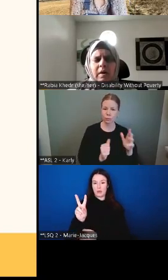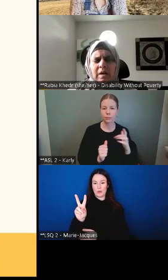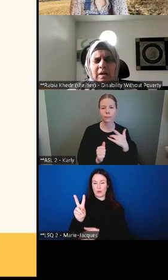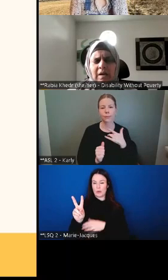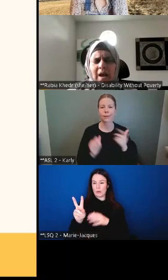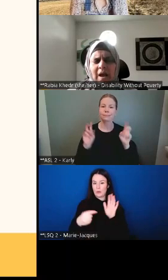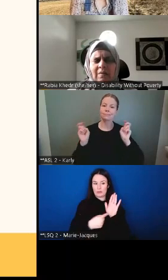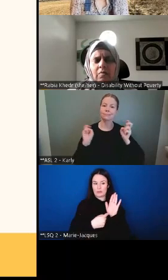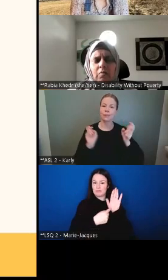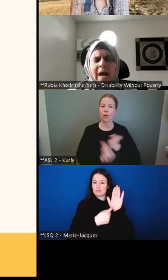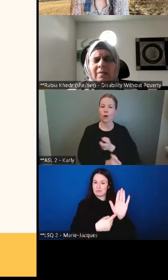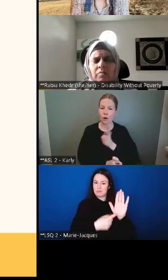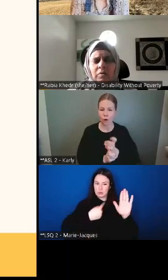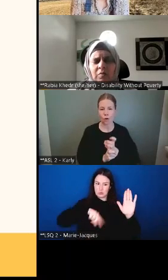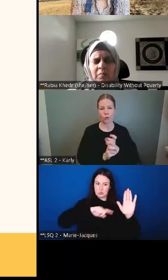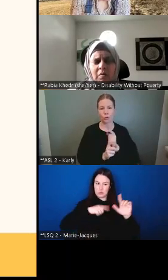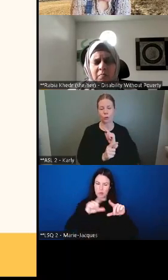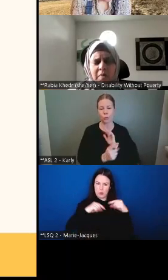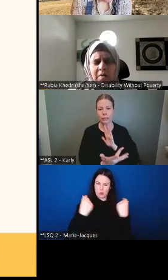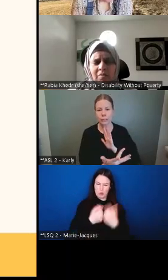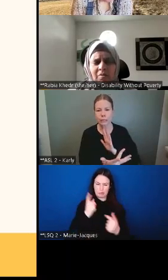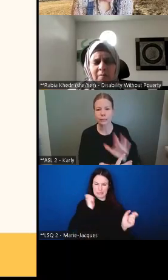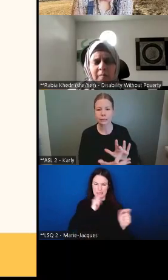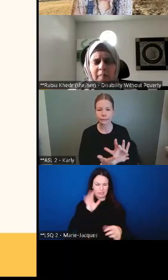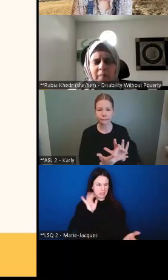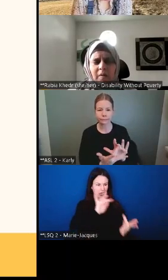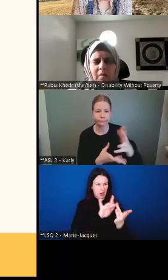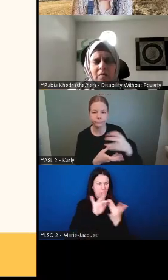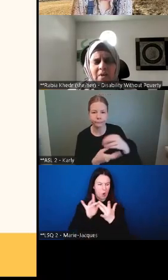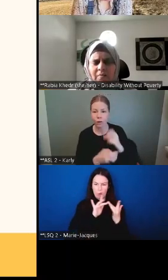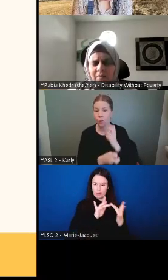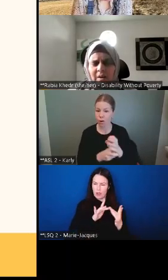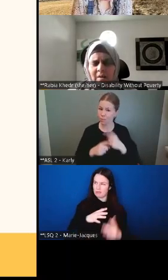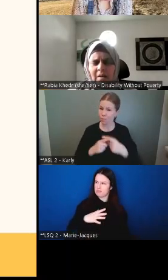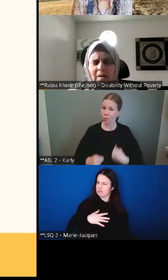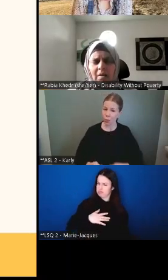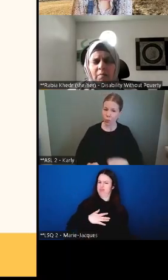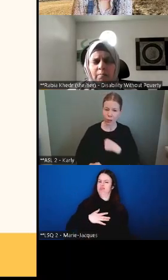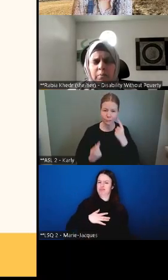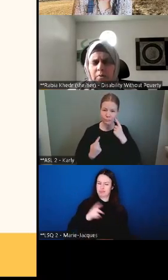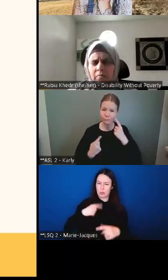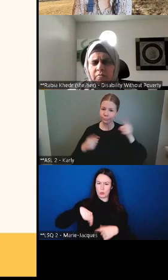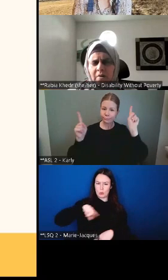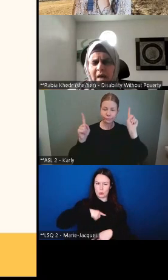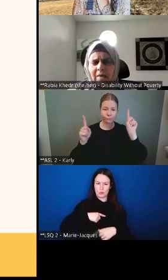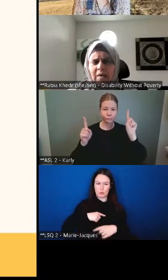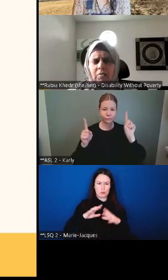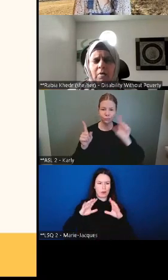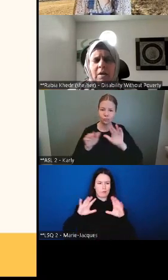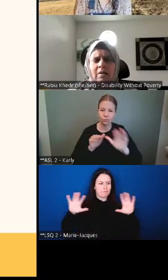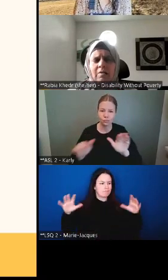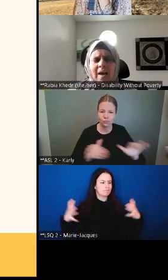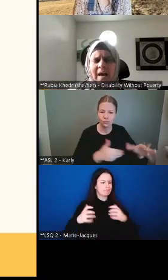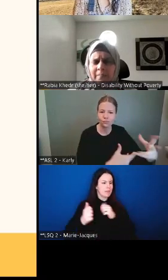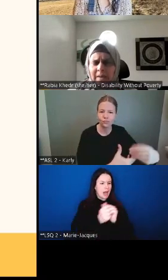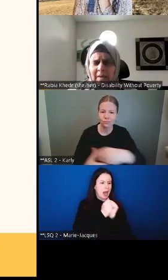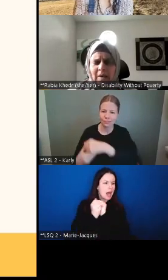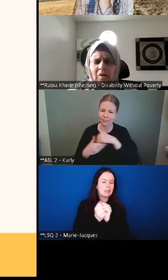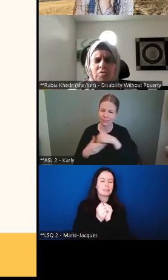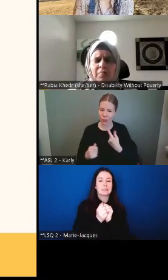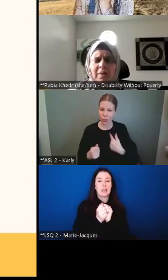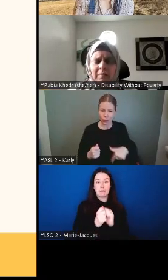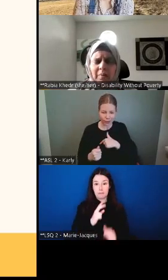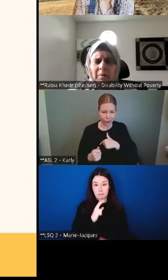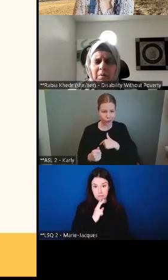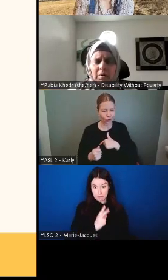We, as a grassroots movement, definitely proved our value in tapping